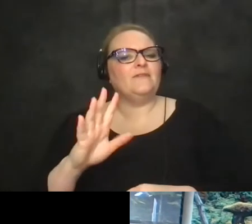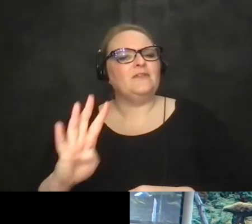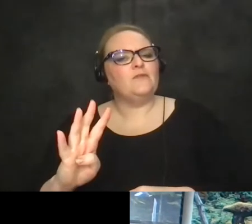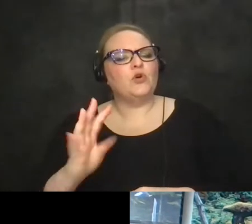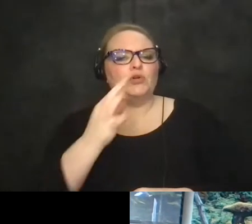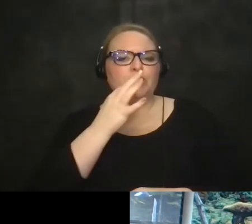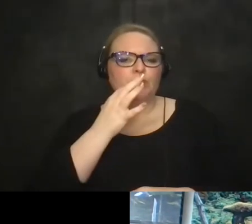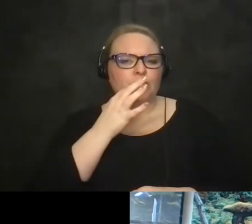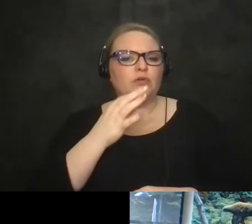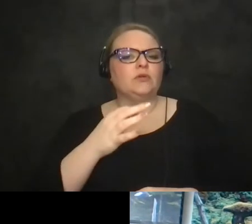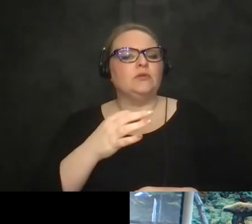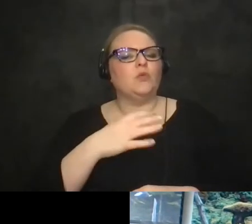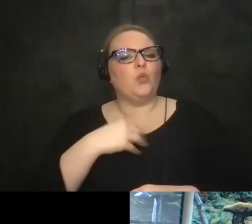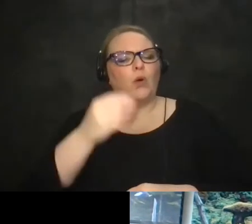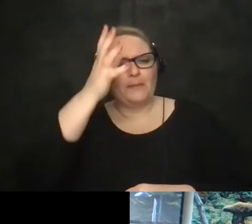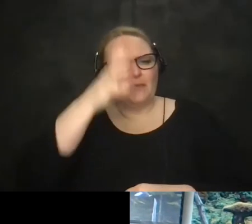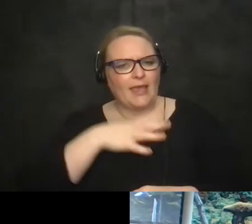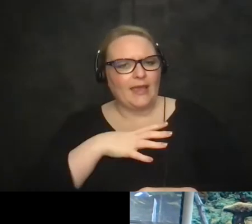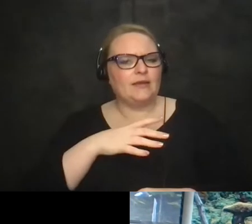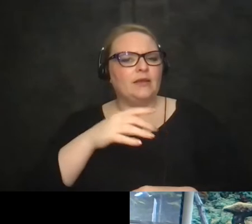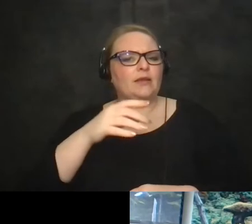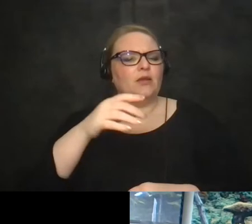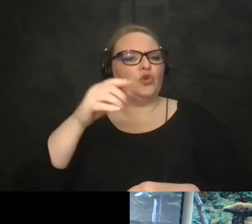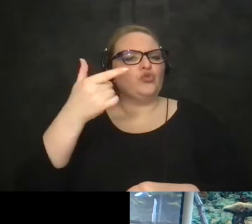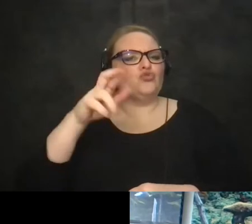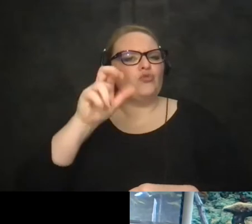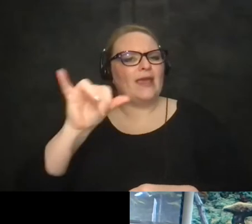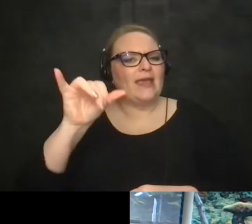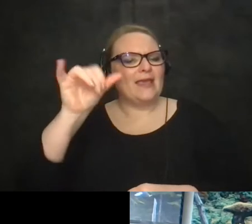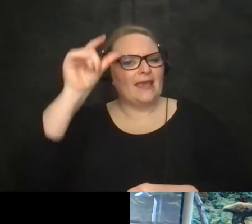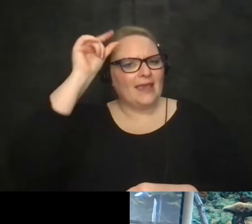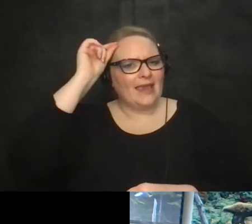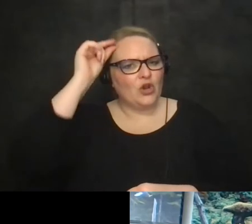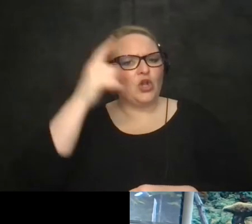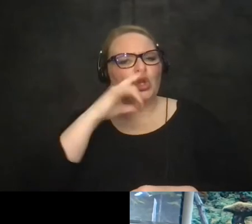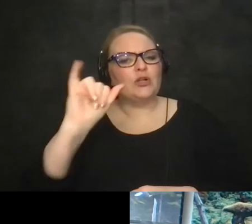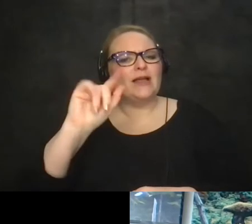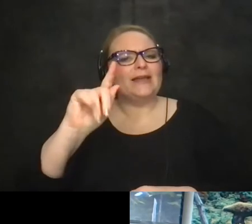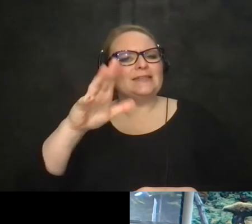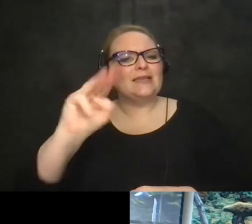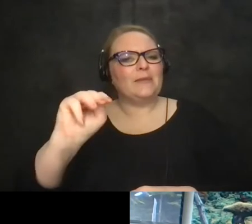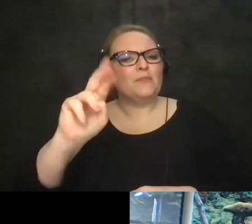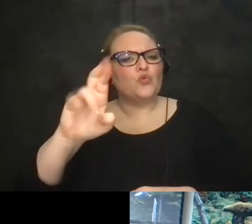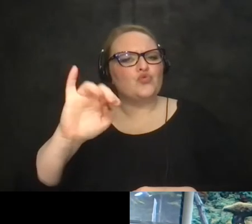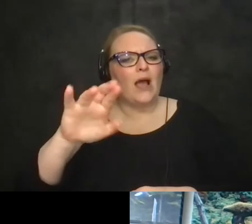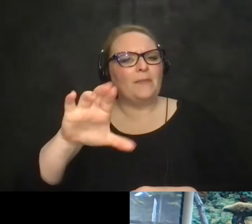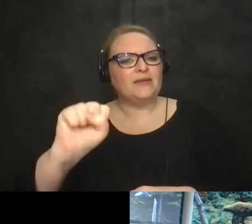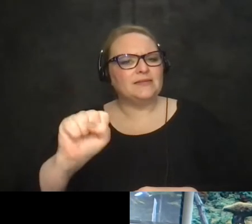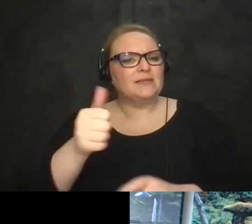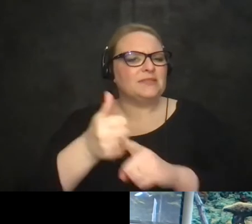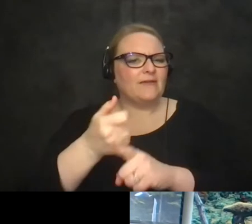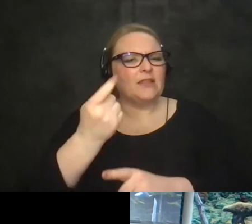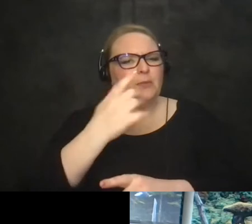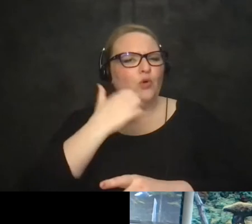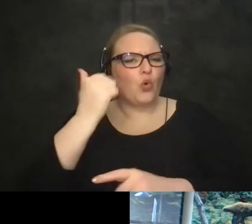i'm told i look something like actor tim robbins uh perhaps 10 years ago as he's a bit older than me so hopefully i have